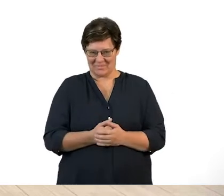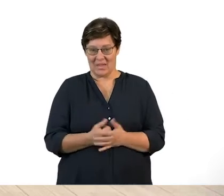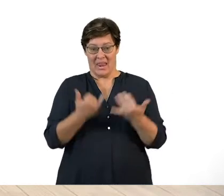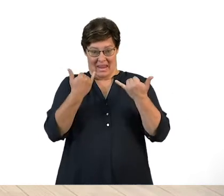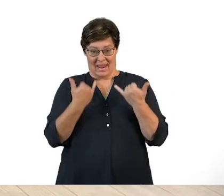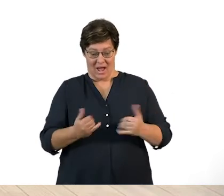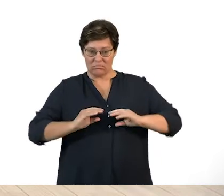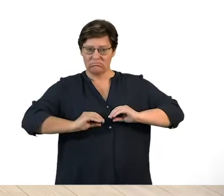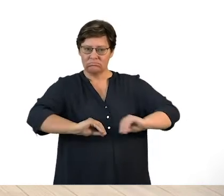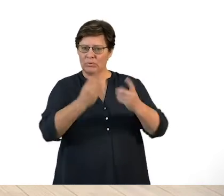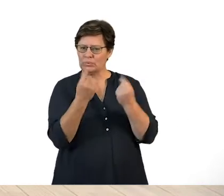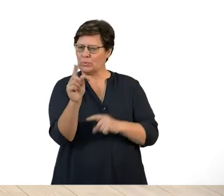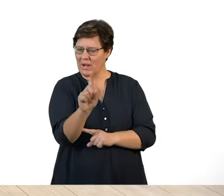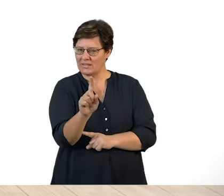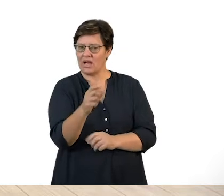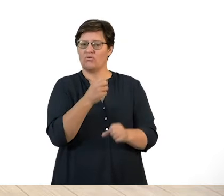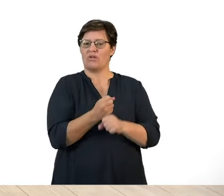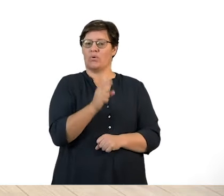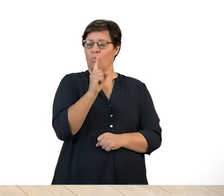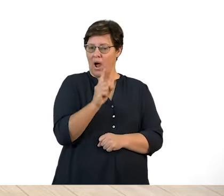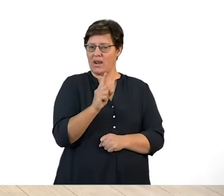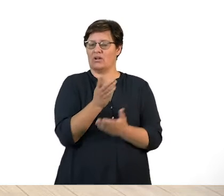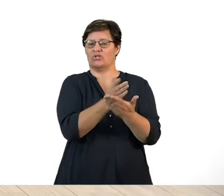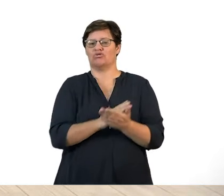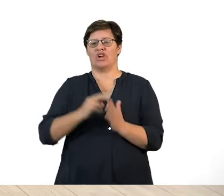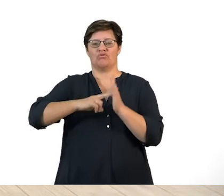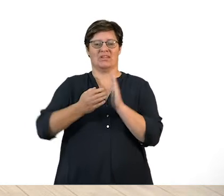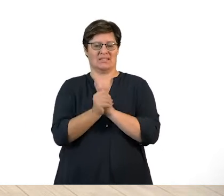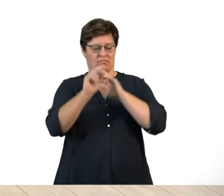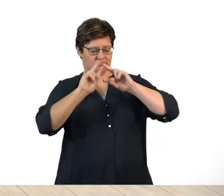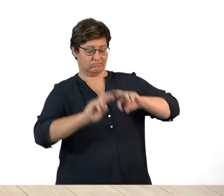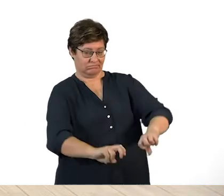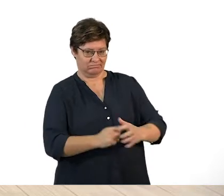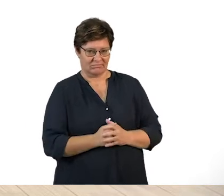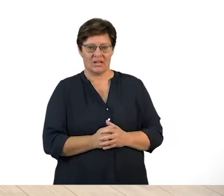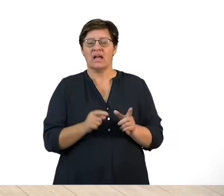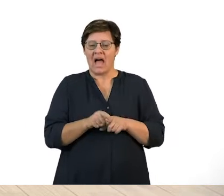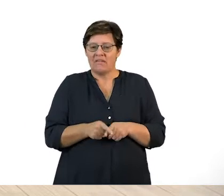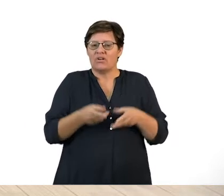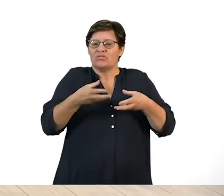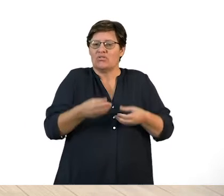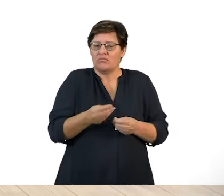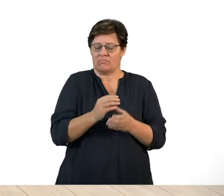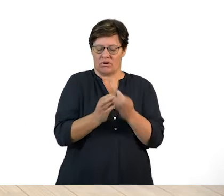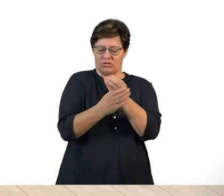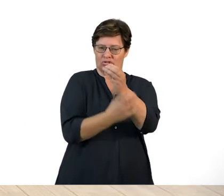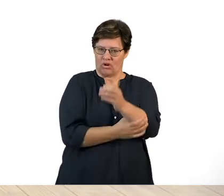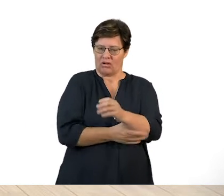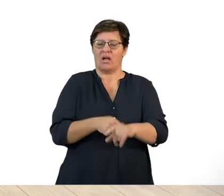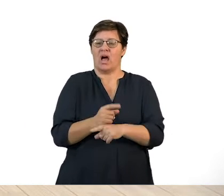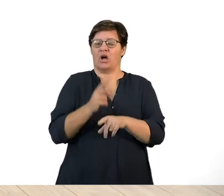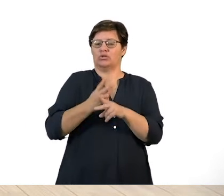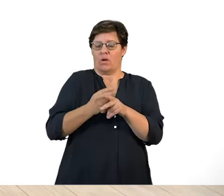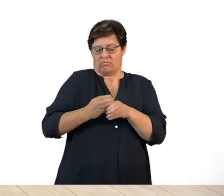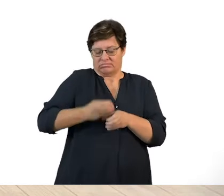Welcome back. In this segment, we're exploring grade one shared reading skills and we'll be making a sock and